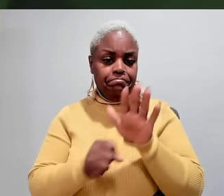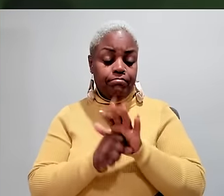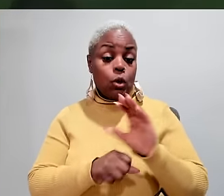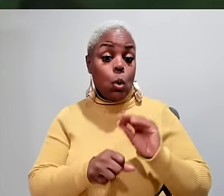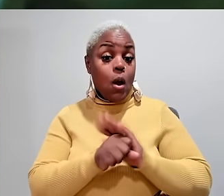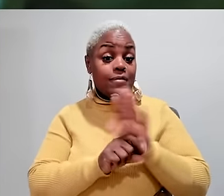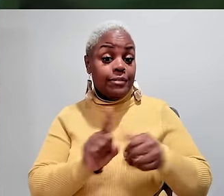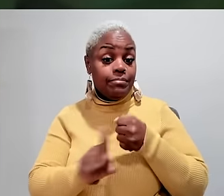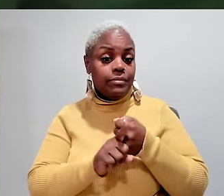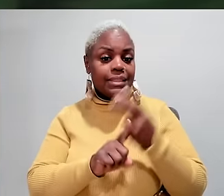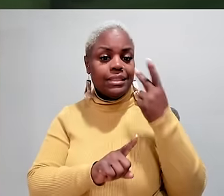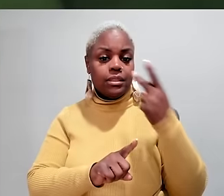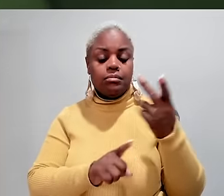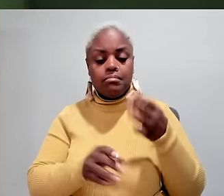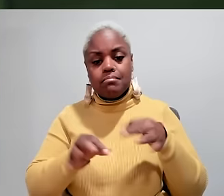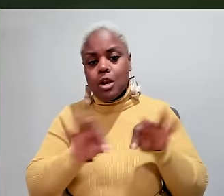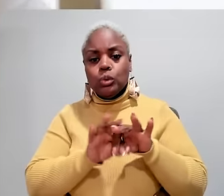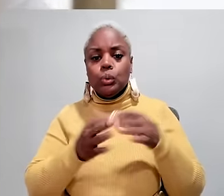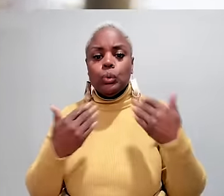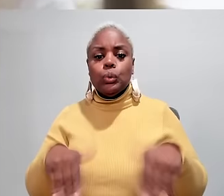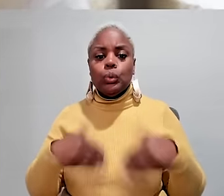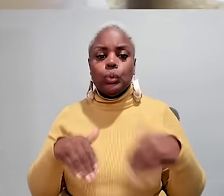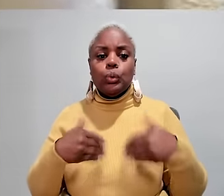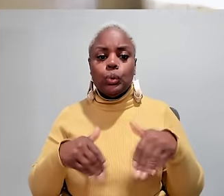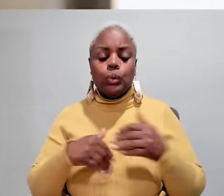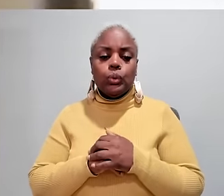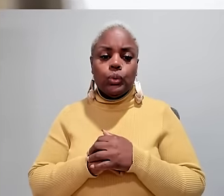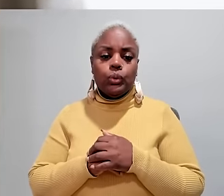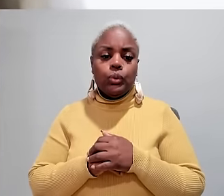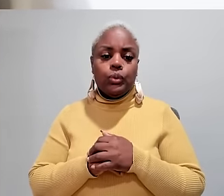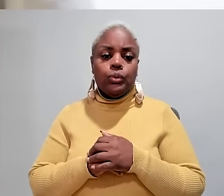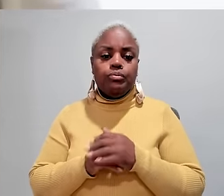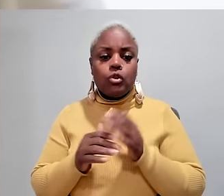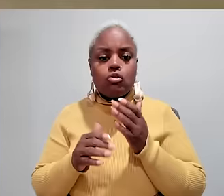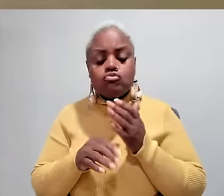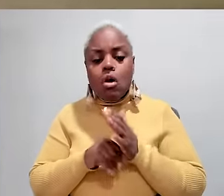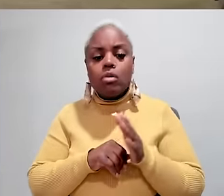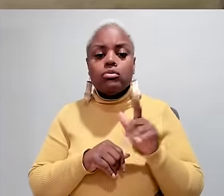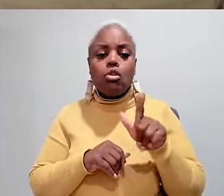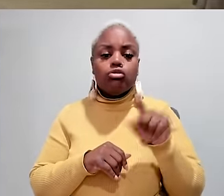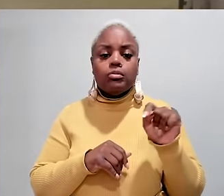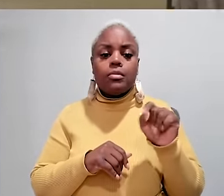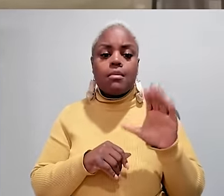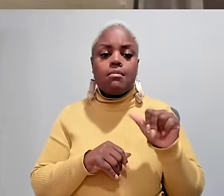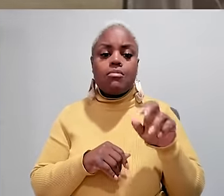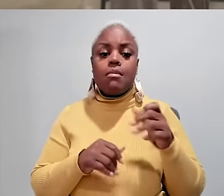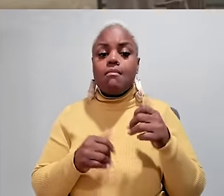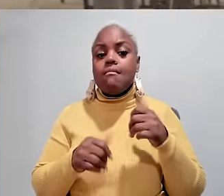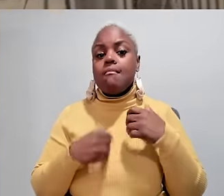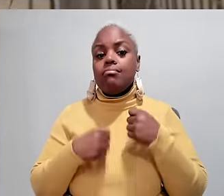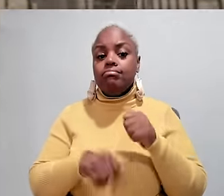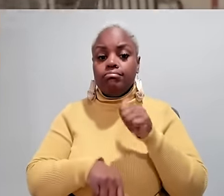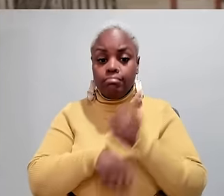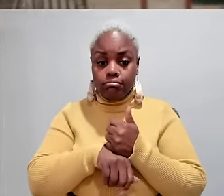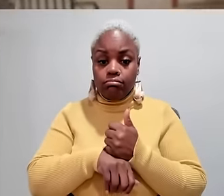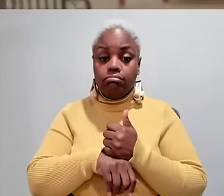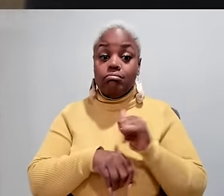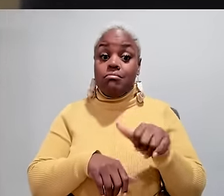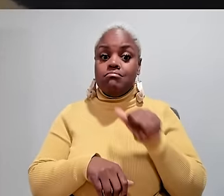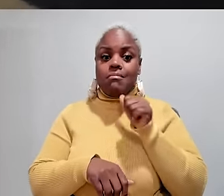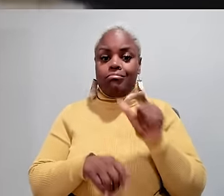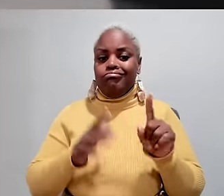COVID-19, we have seen a major exiting of the workforce across all long-term care and health settings.